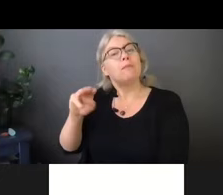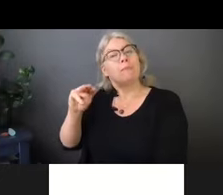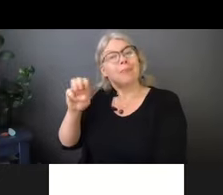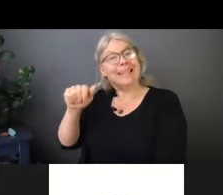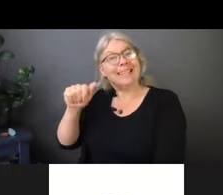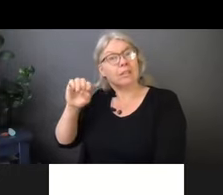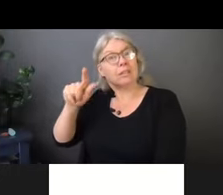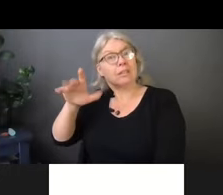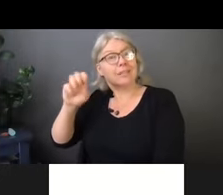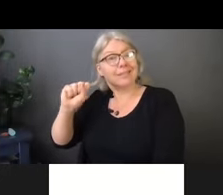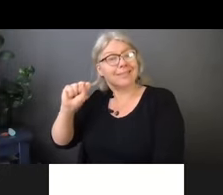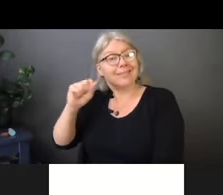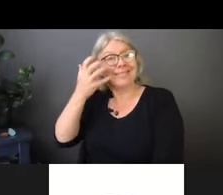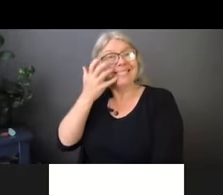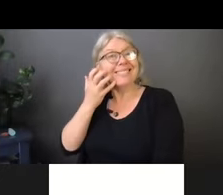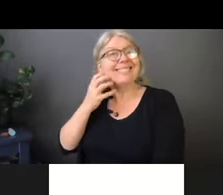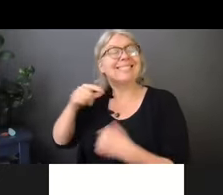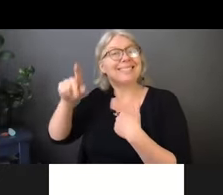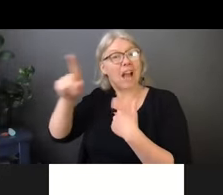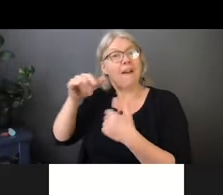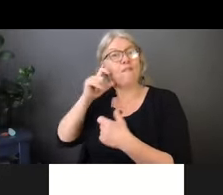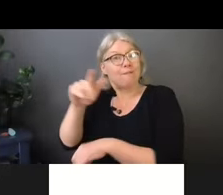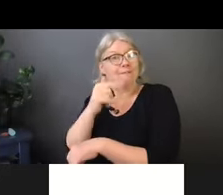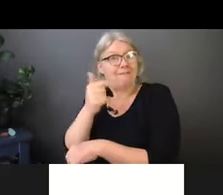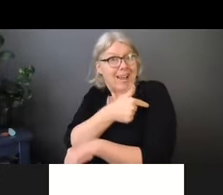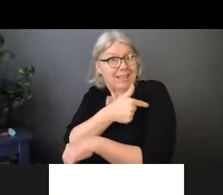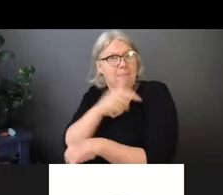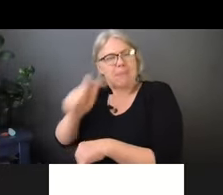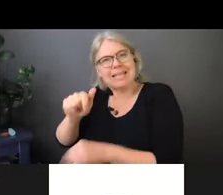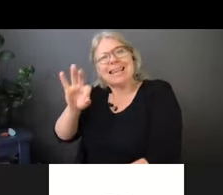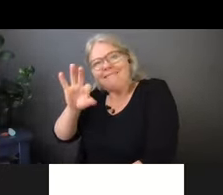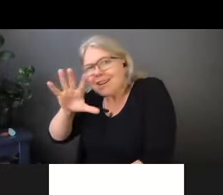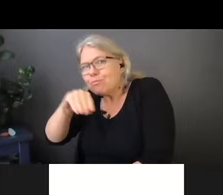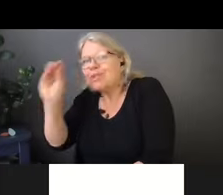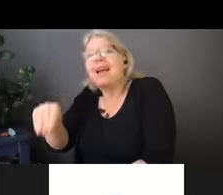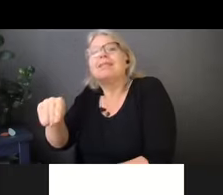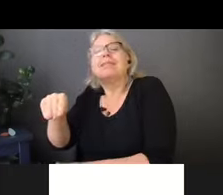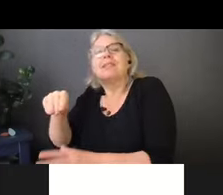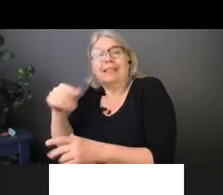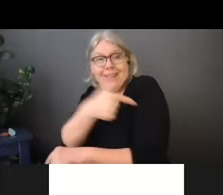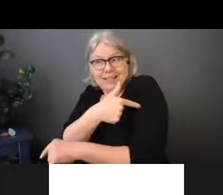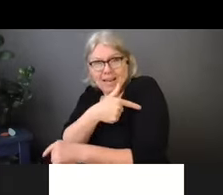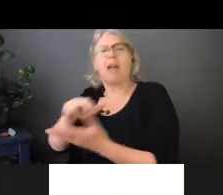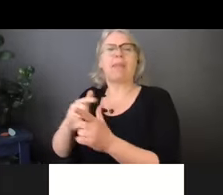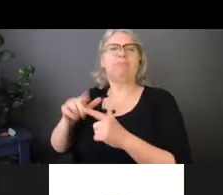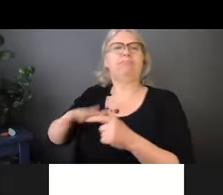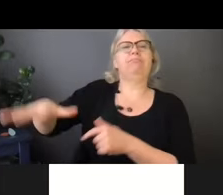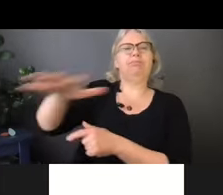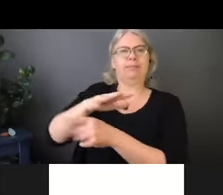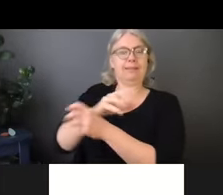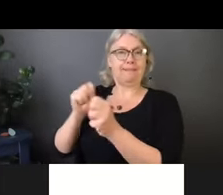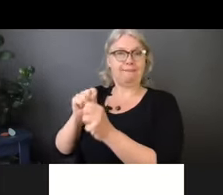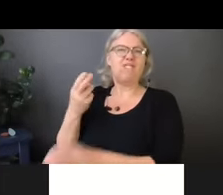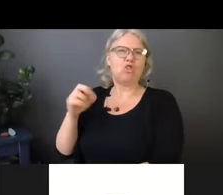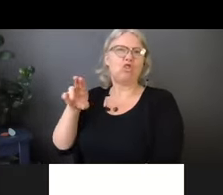It's hard to tell it's, uh, if you were my loved one, um, and somebody I cared for, I would encourage you. Um, I have, uh,